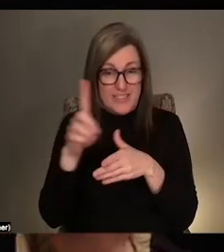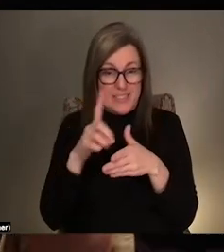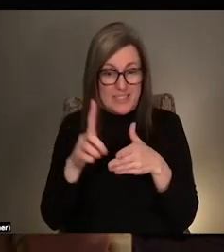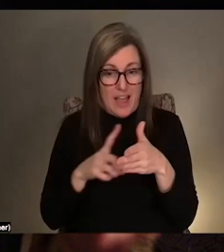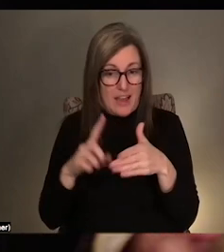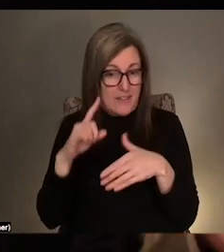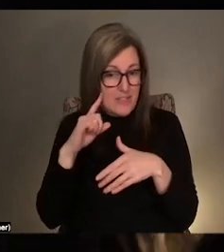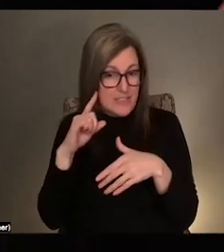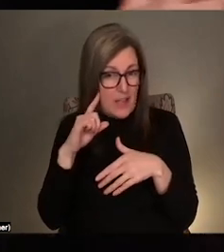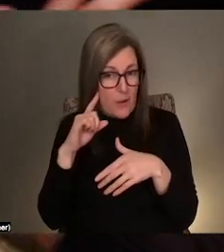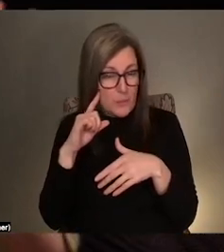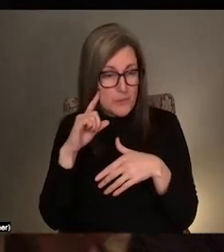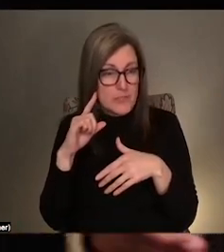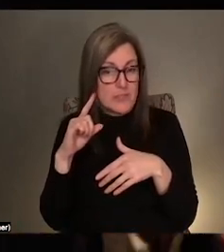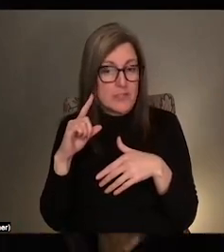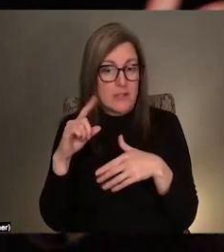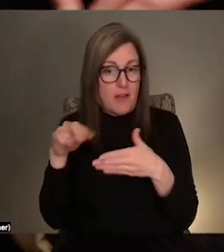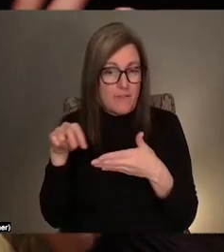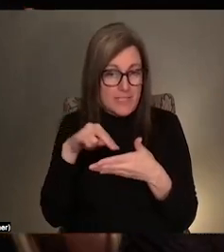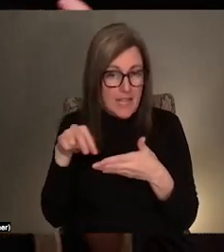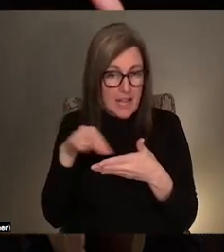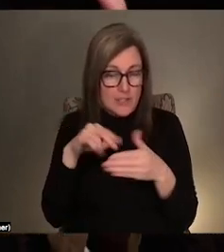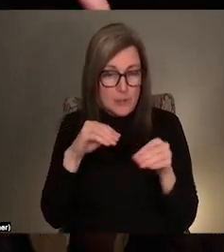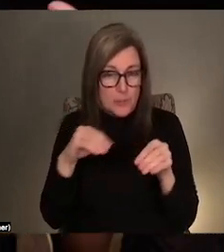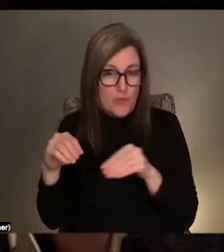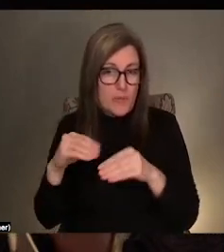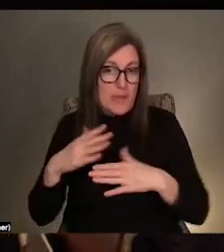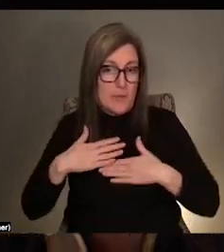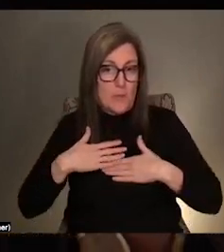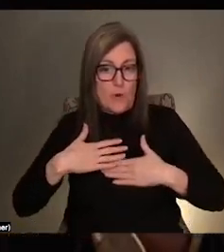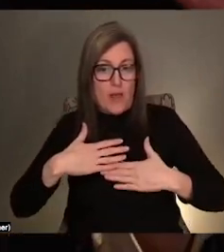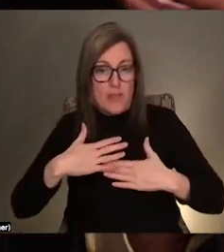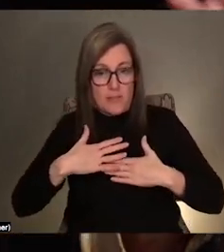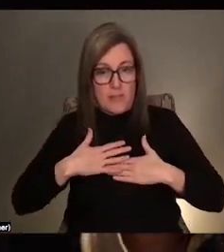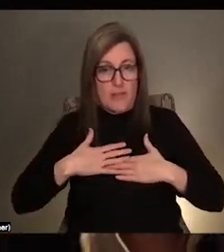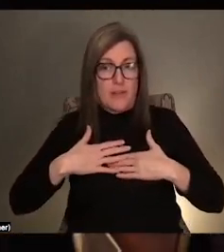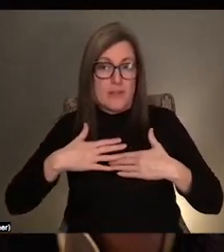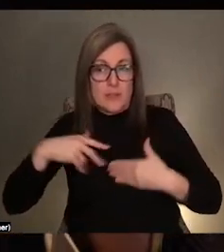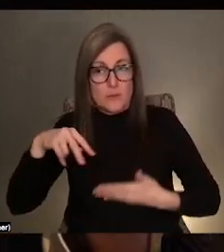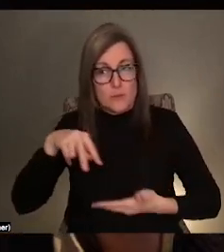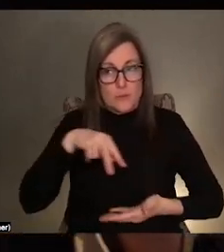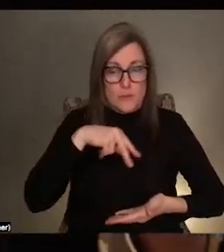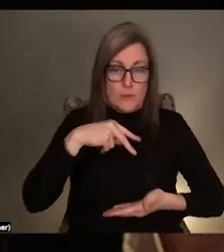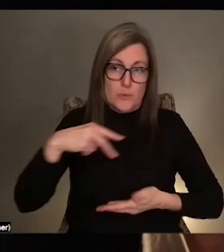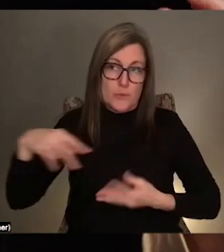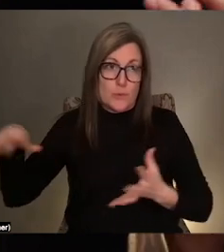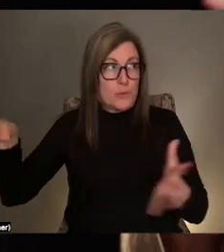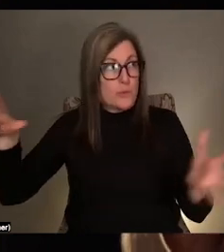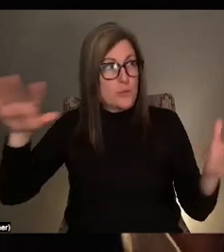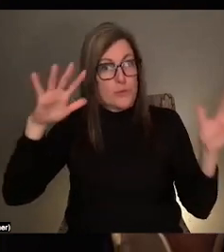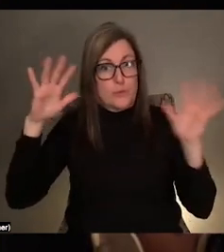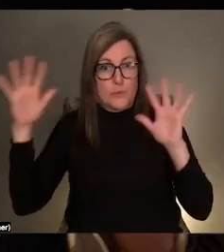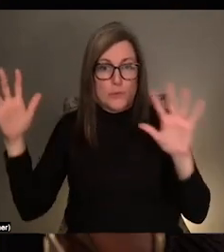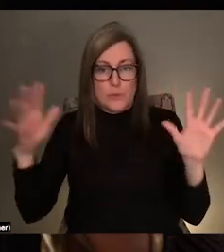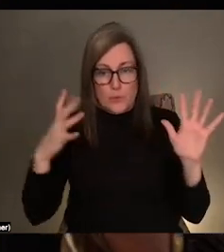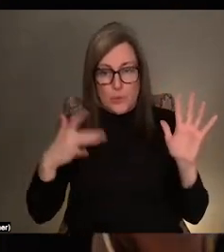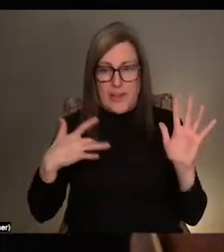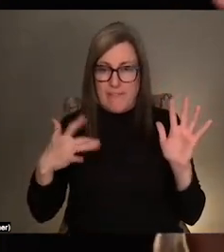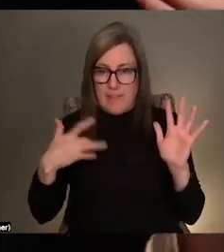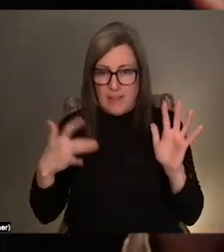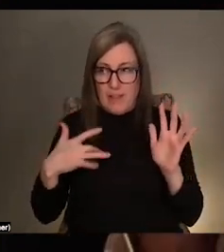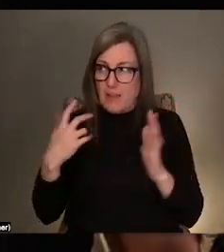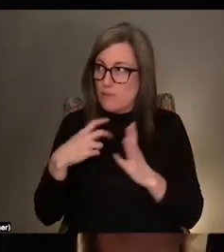sound of the dancer's movement and breath is like being carried and moved around the room in a kind of